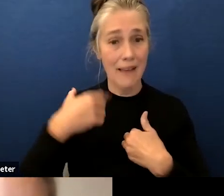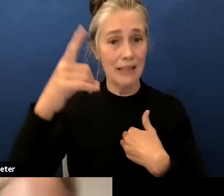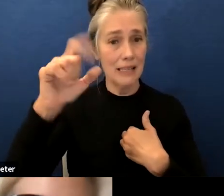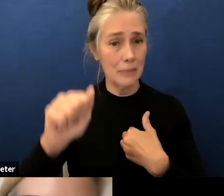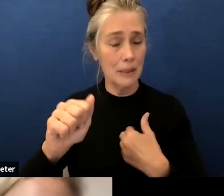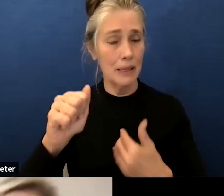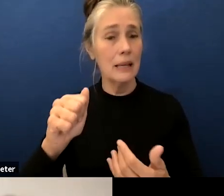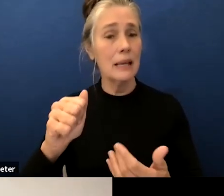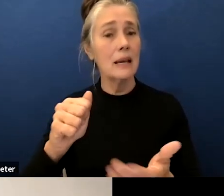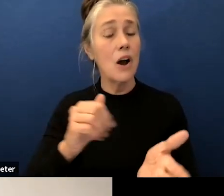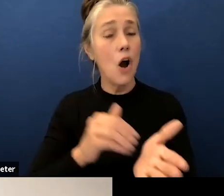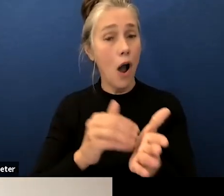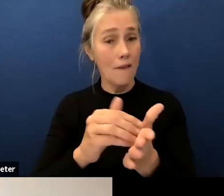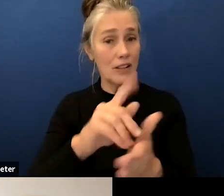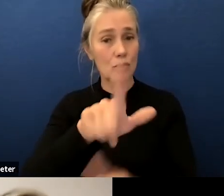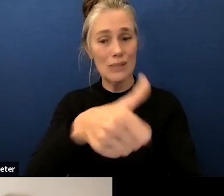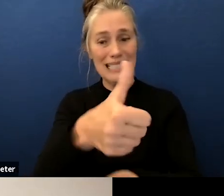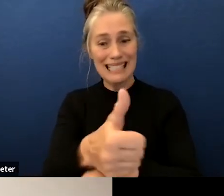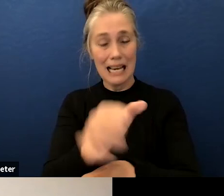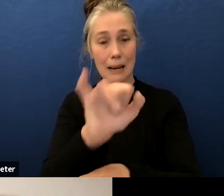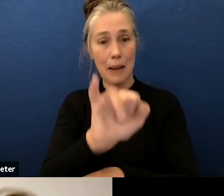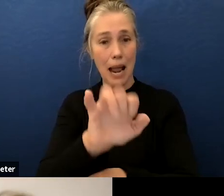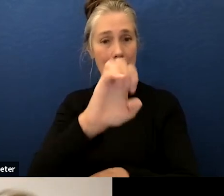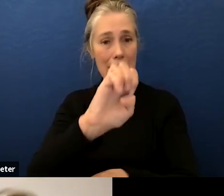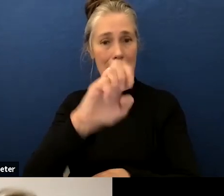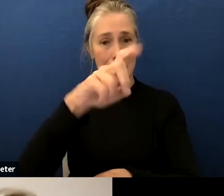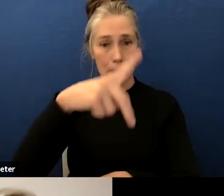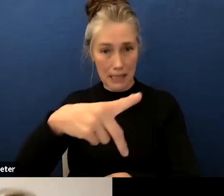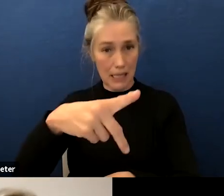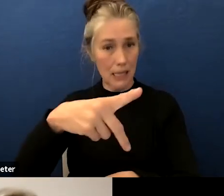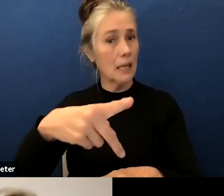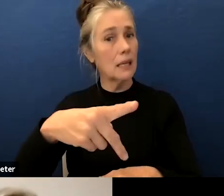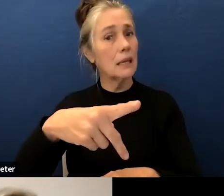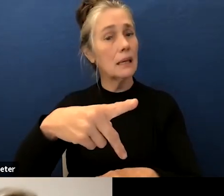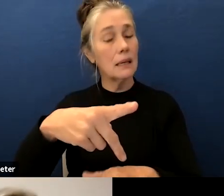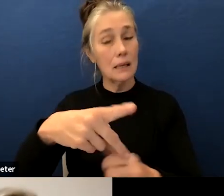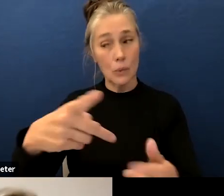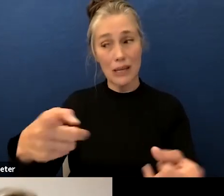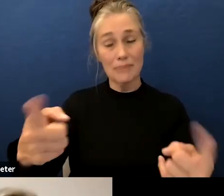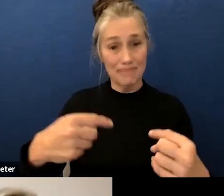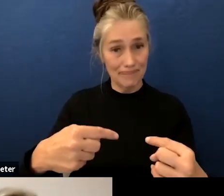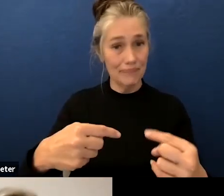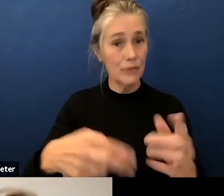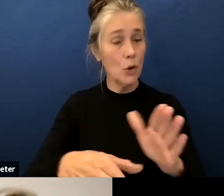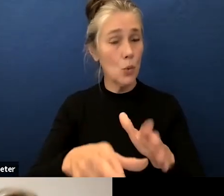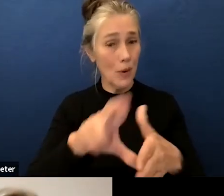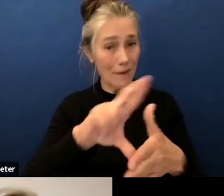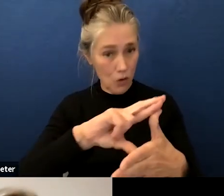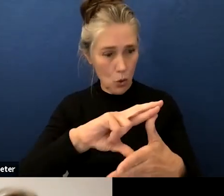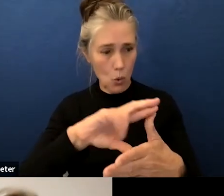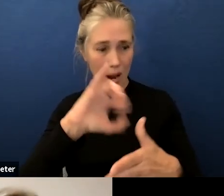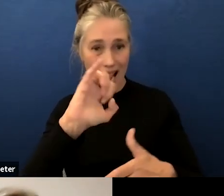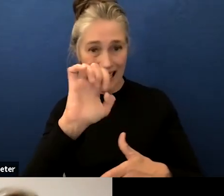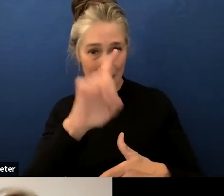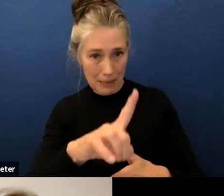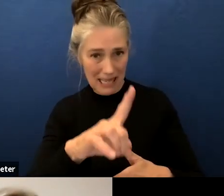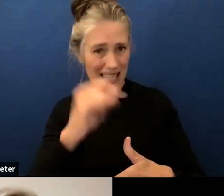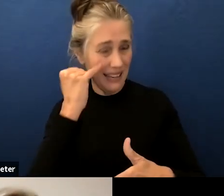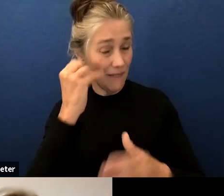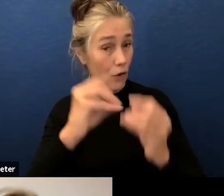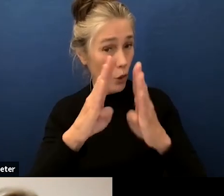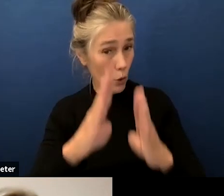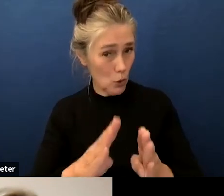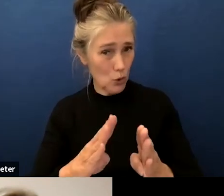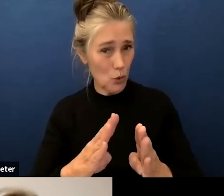for students who are extremely chronically absent just review ieps to to make sure that we're